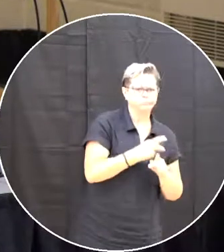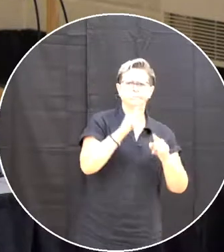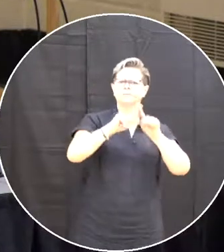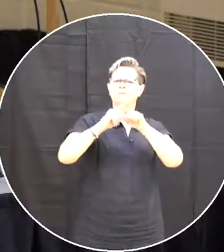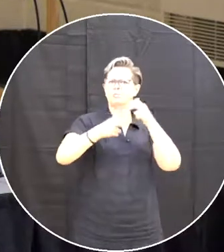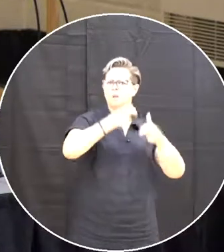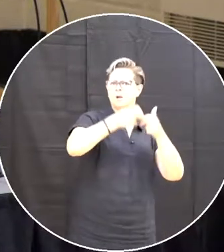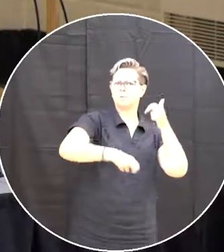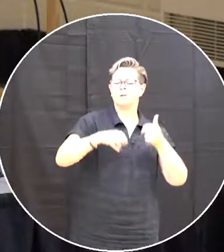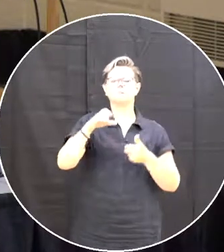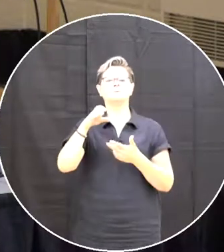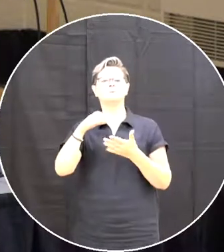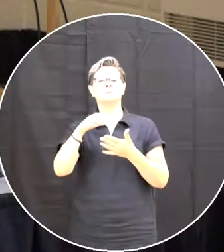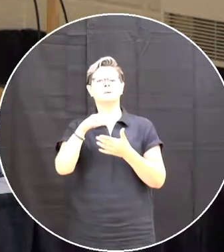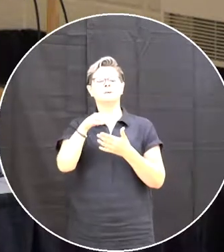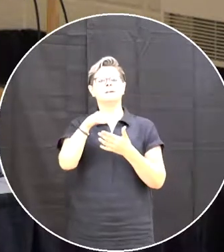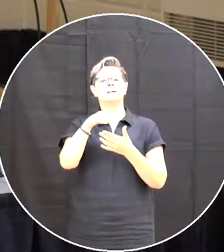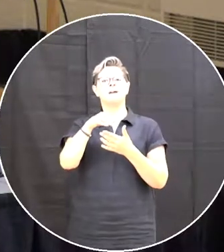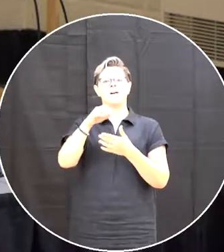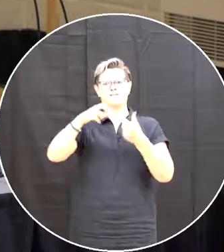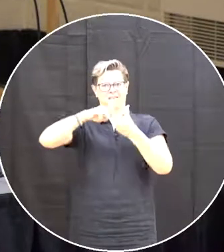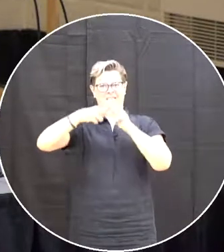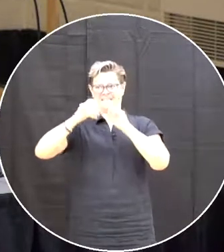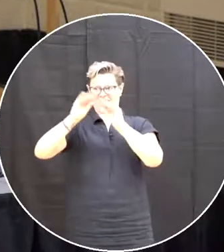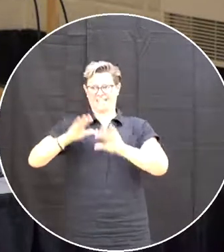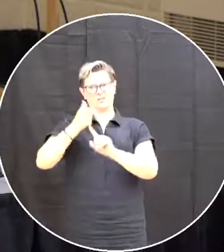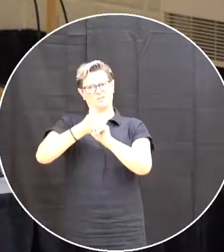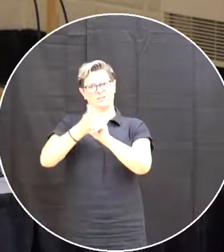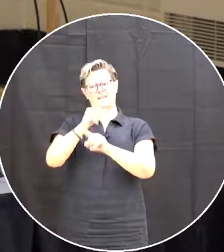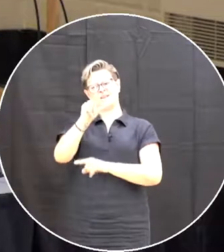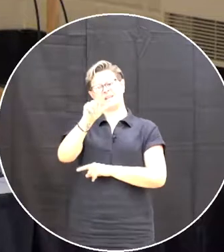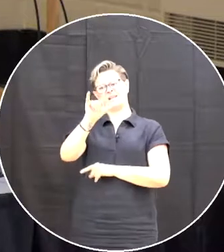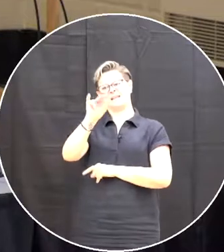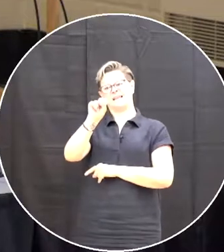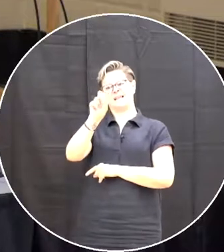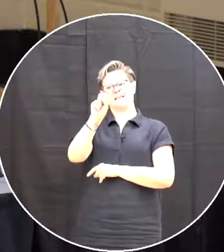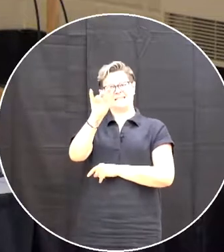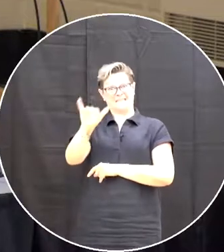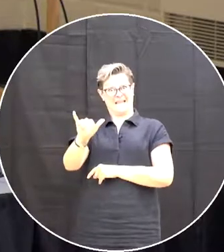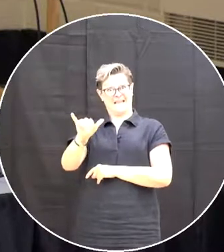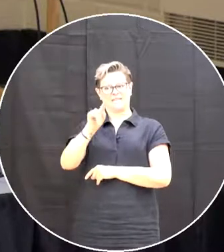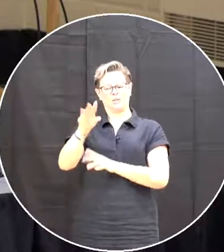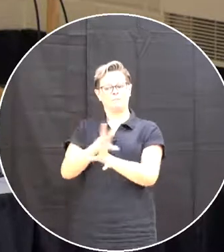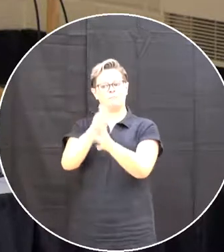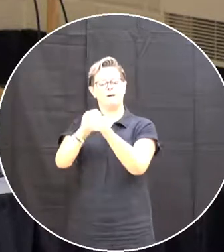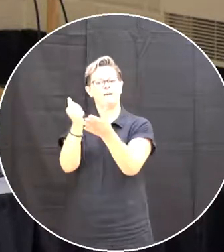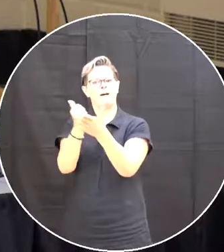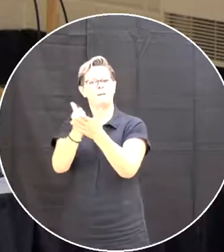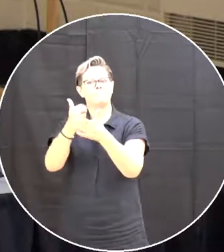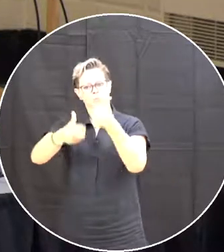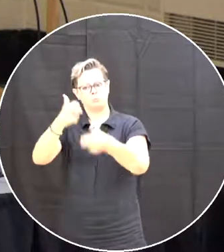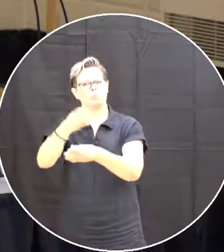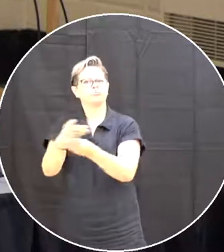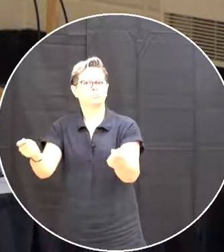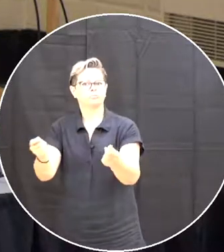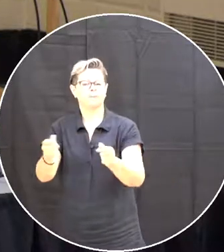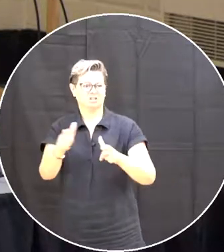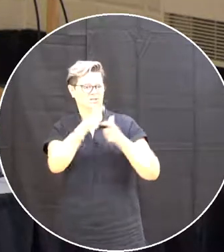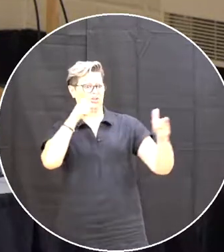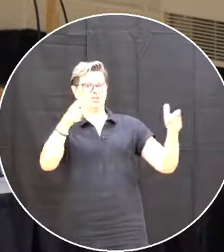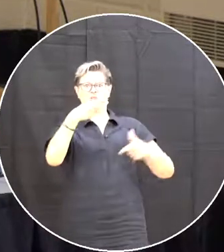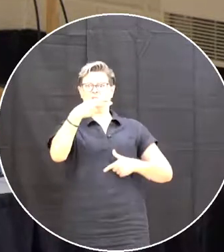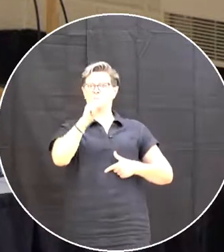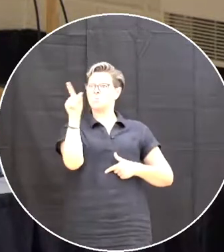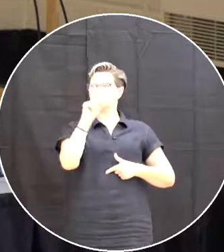With The physics teacher Lindsay Uh Or A Large High school In